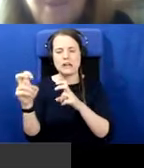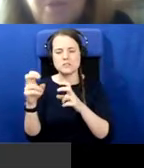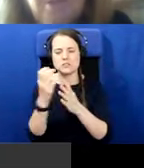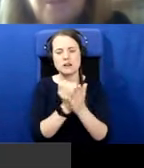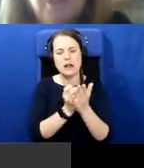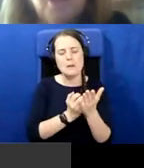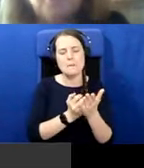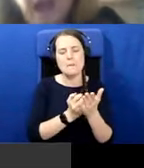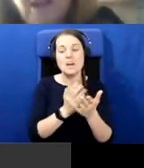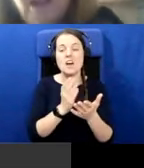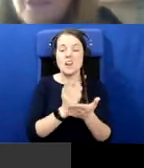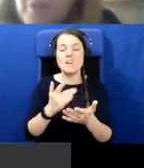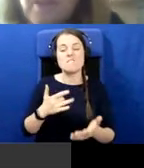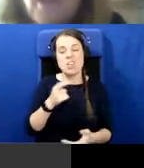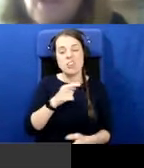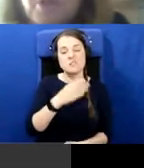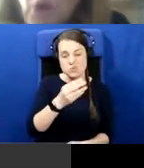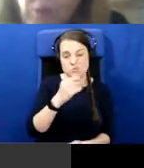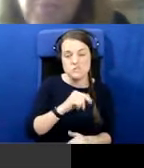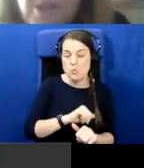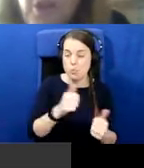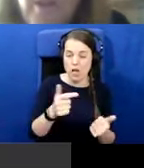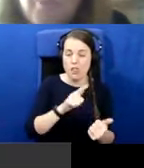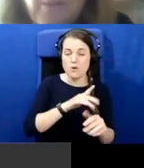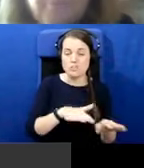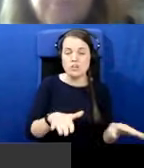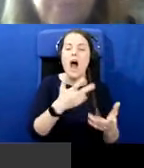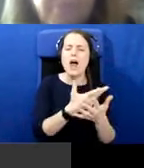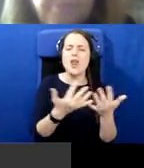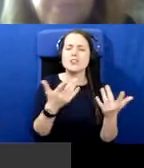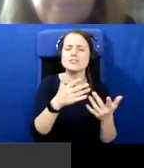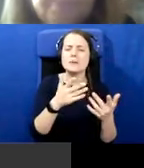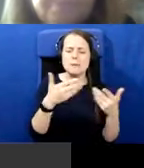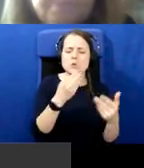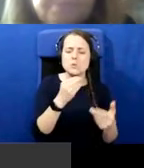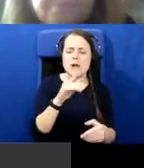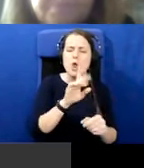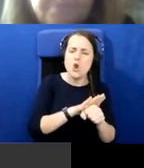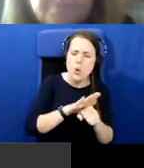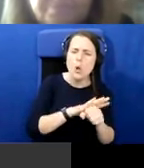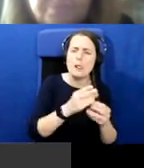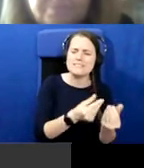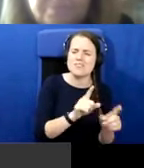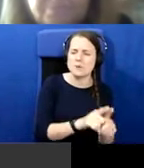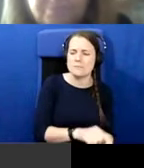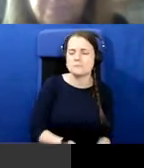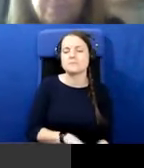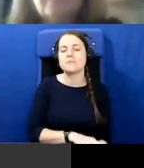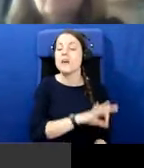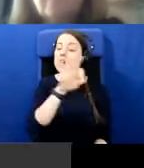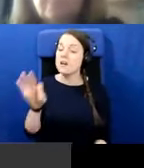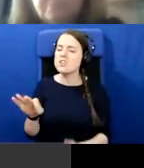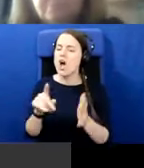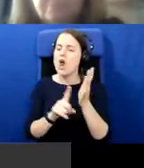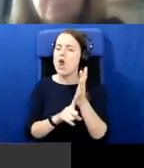to that school children, and lots of have gone in and looked at local material as well. Yeah. Lord B, I just wonder if we can bring